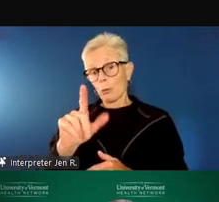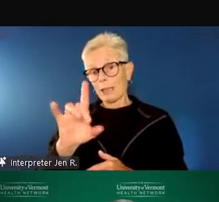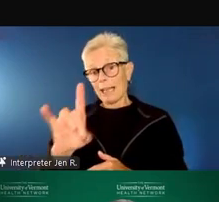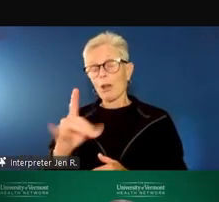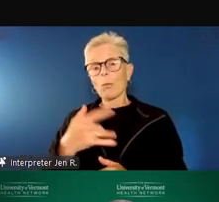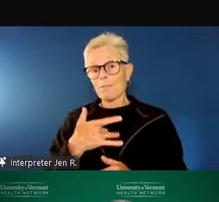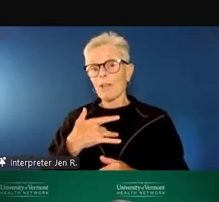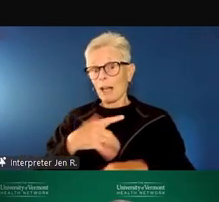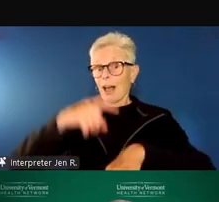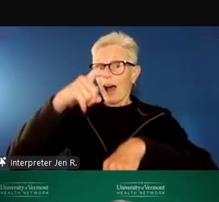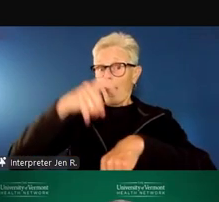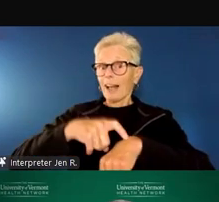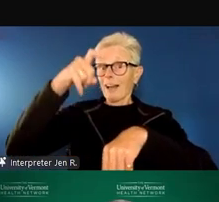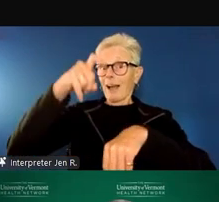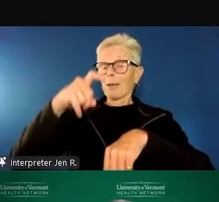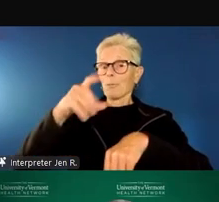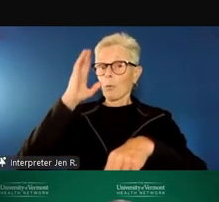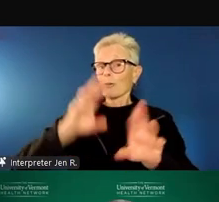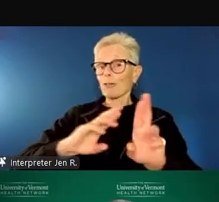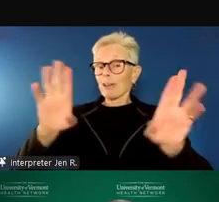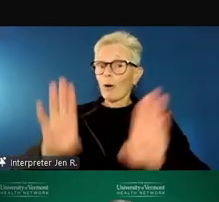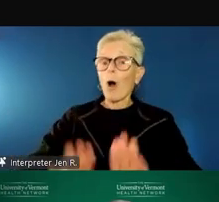to open our doors to the public that day.